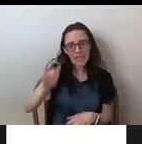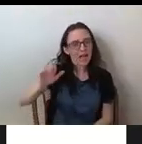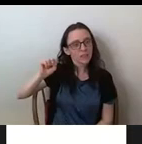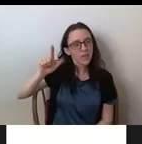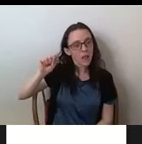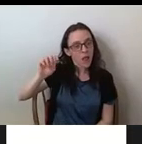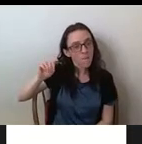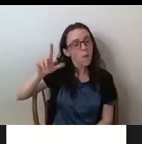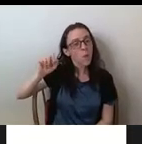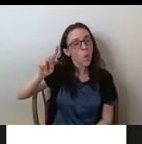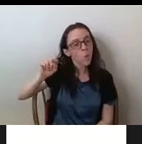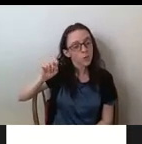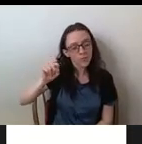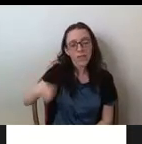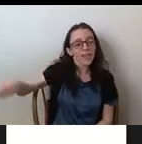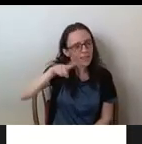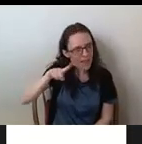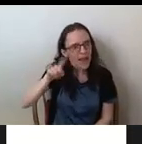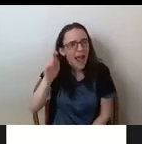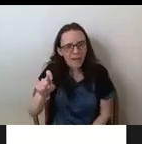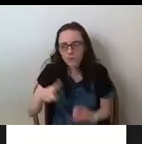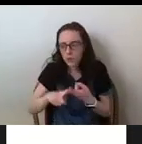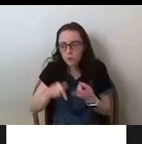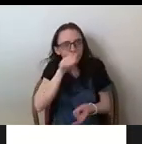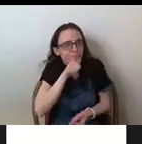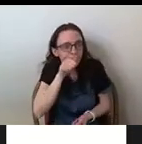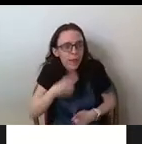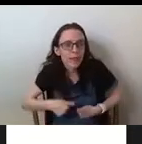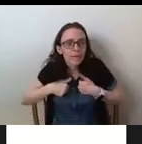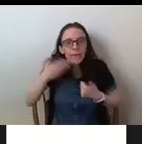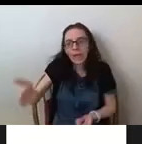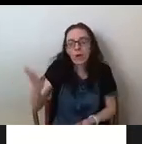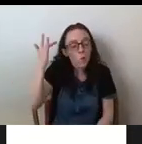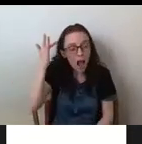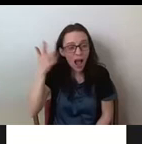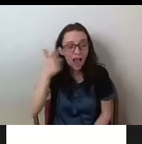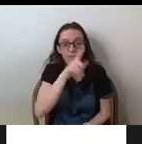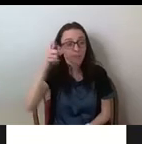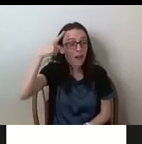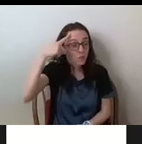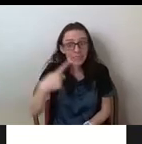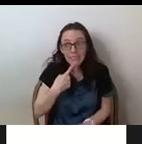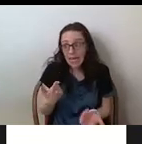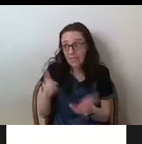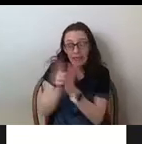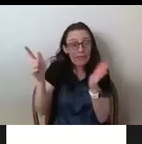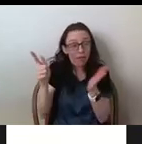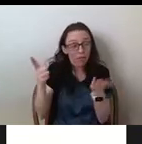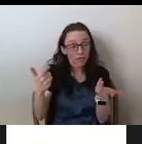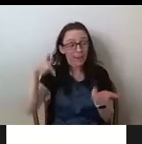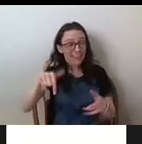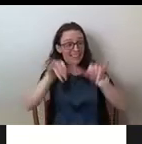no other option but to live in slums that the government calls illegal. There is no way to be poor and legal in this system.